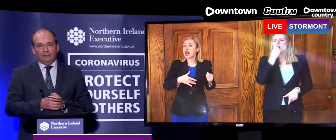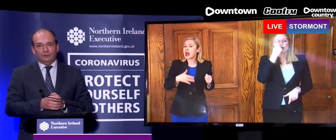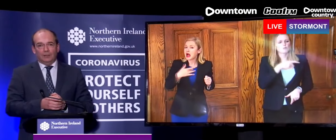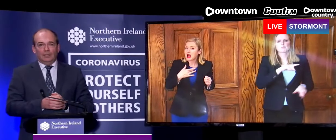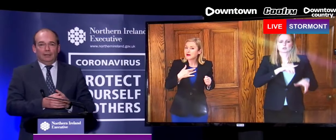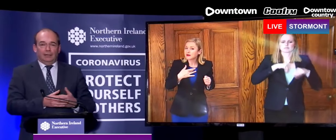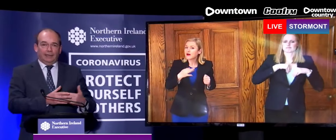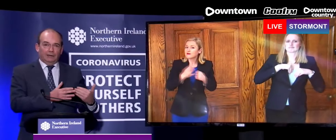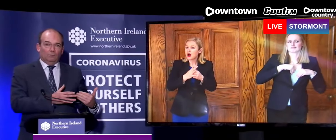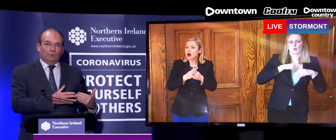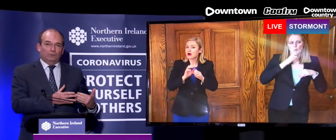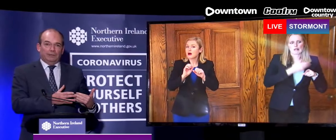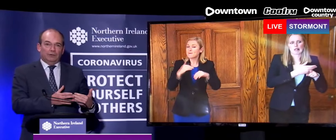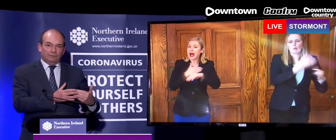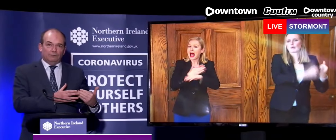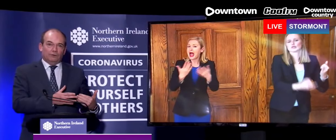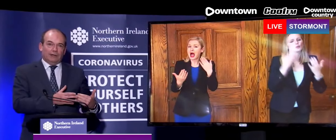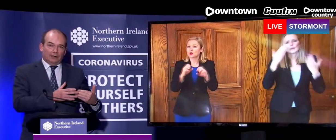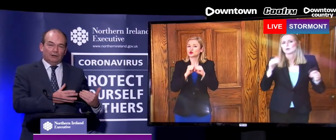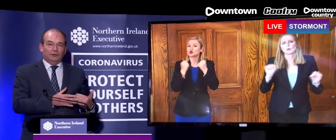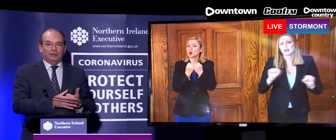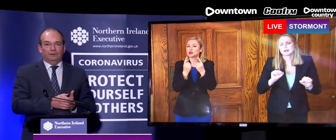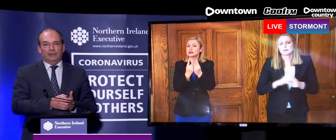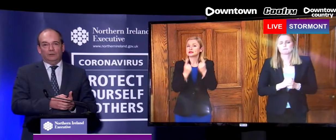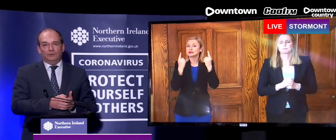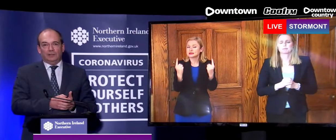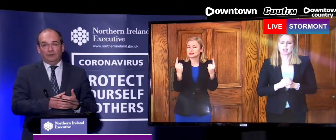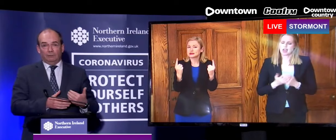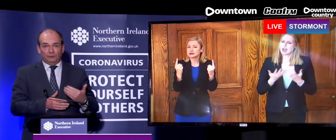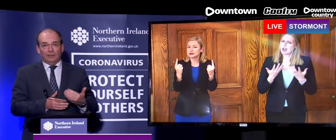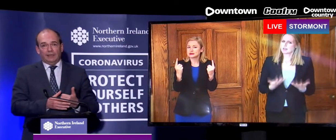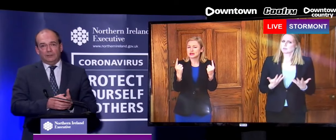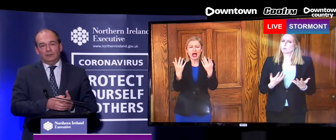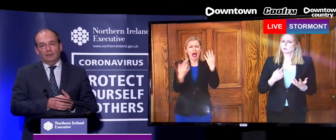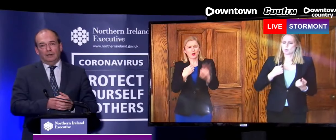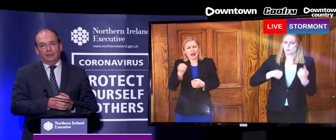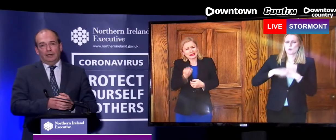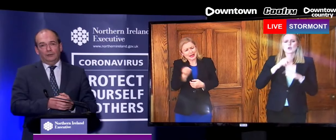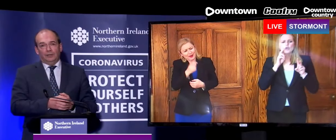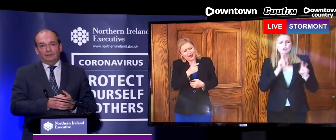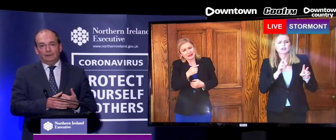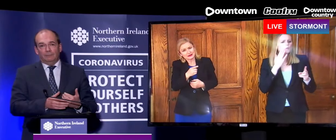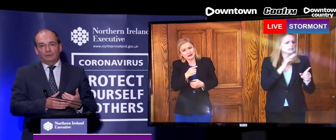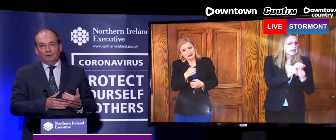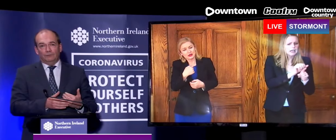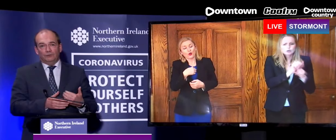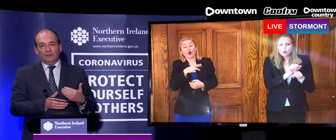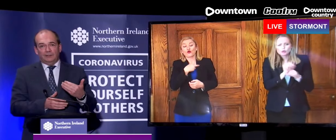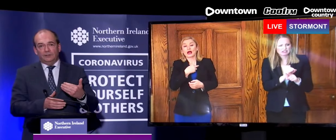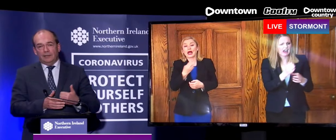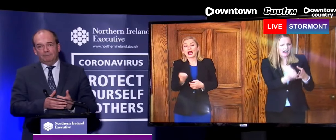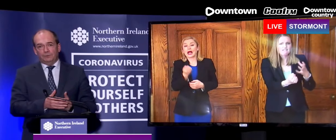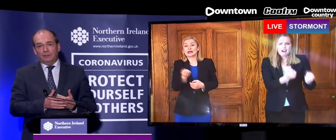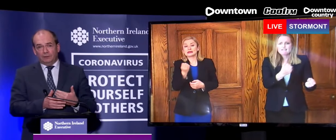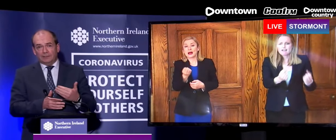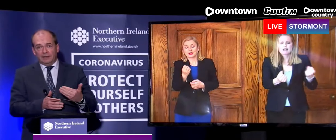distancing measures. Again, what we will be looking for and are looking at very closely are the number of new cases, looking at the number of those new